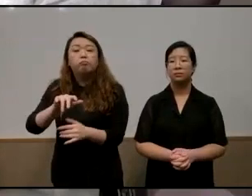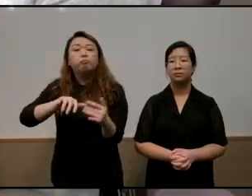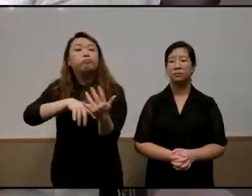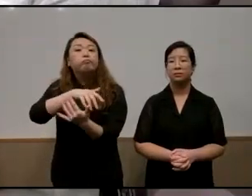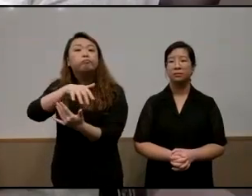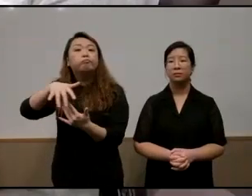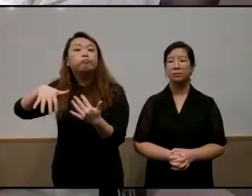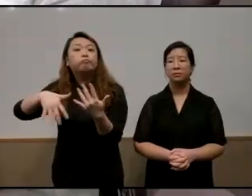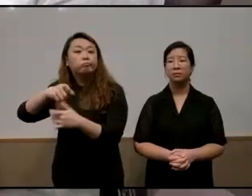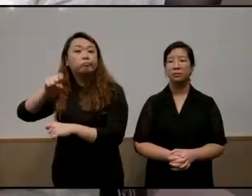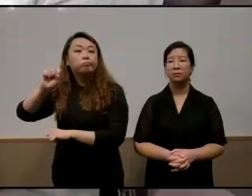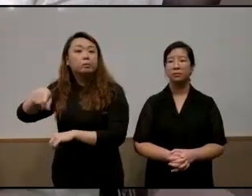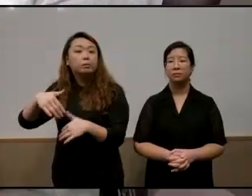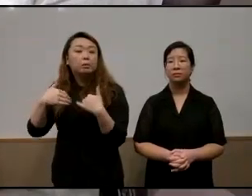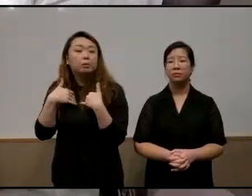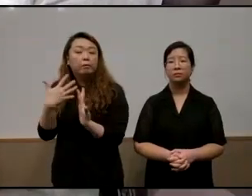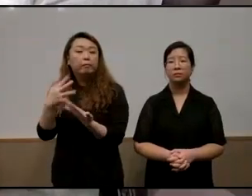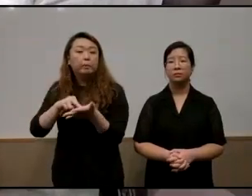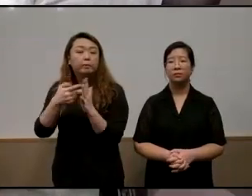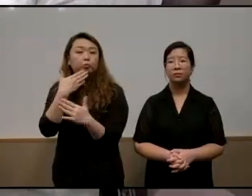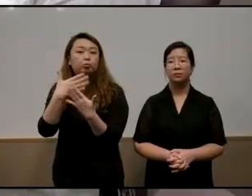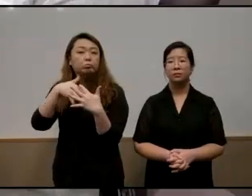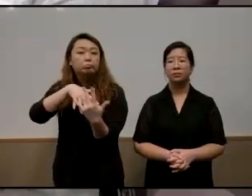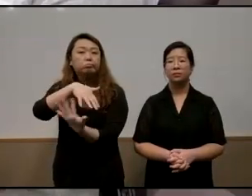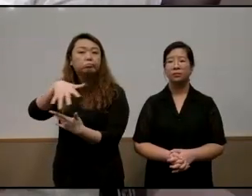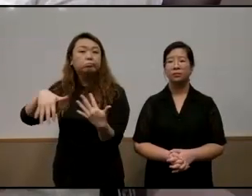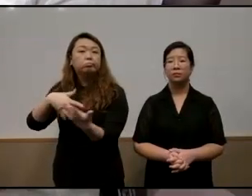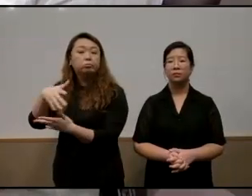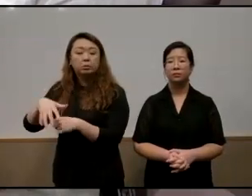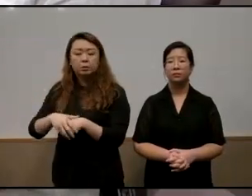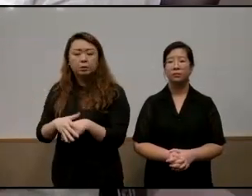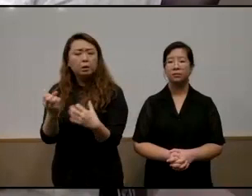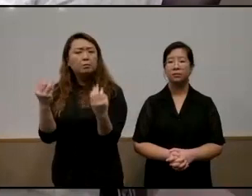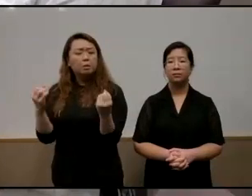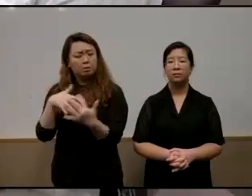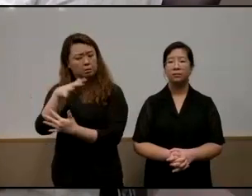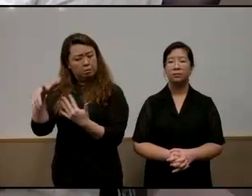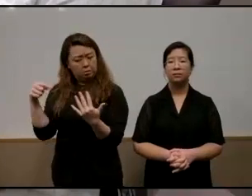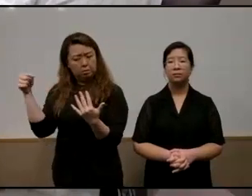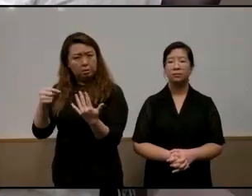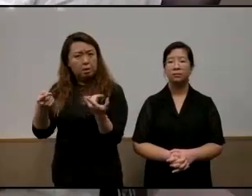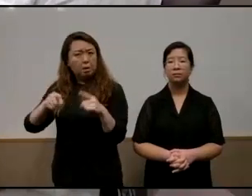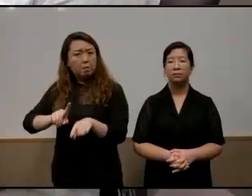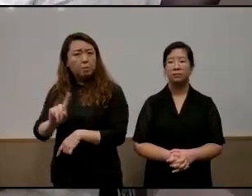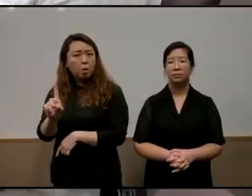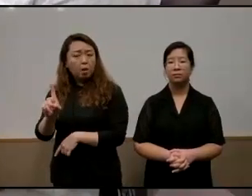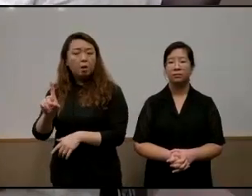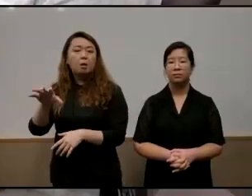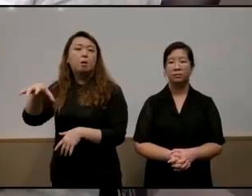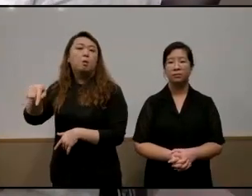meaningful interaction and very often the meaningful interaction takes place in schools